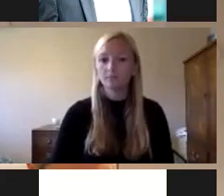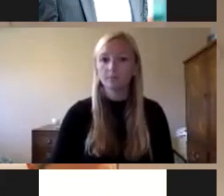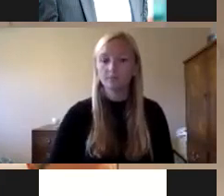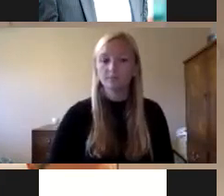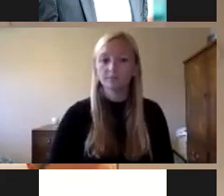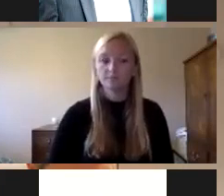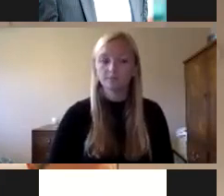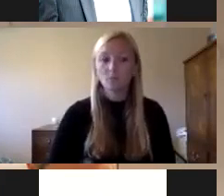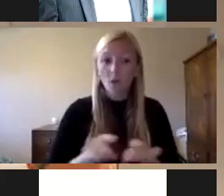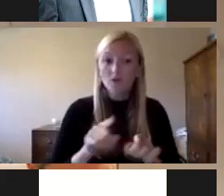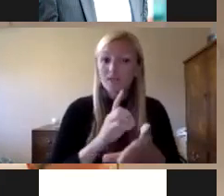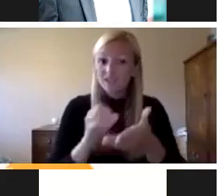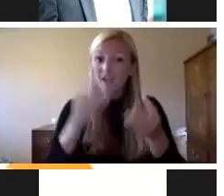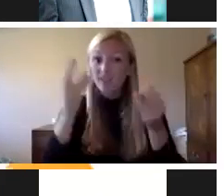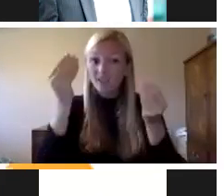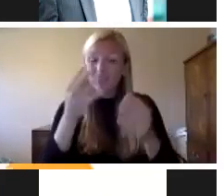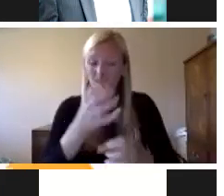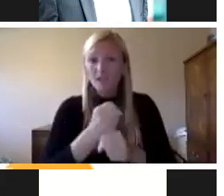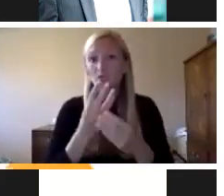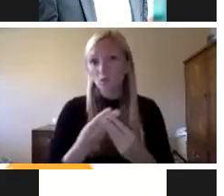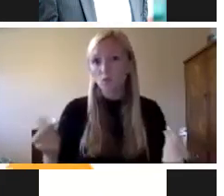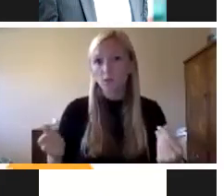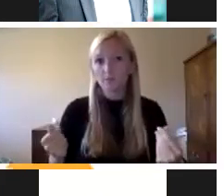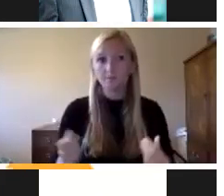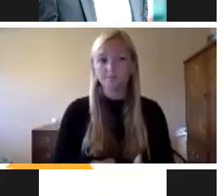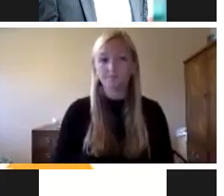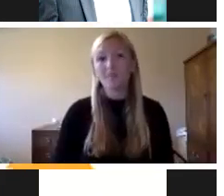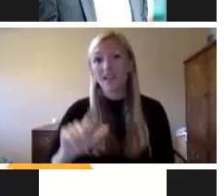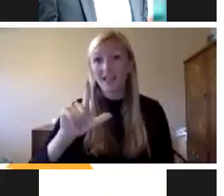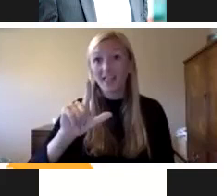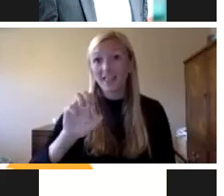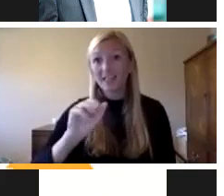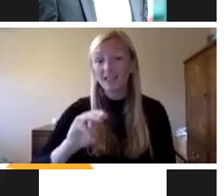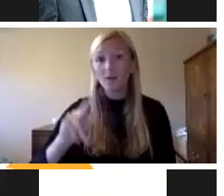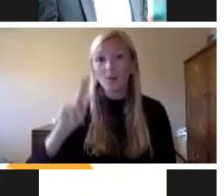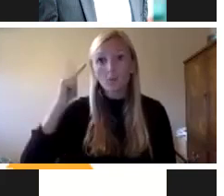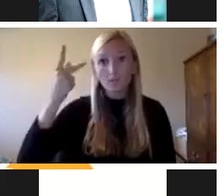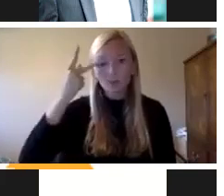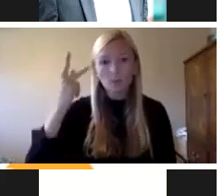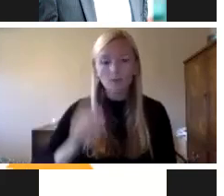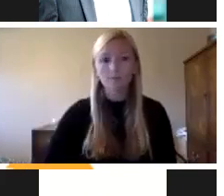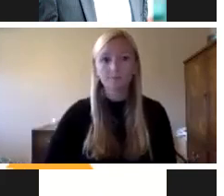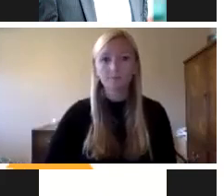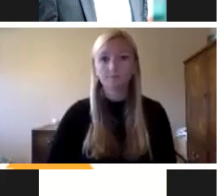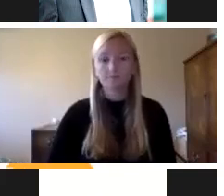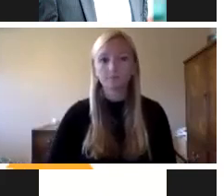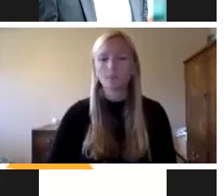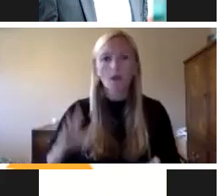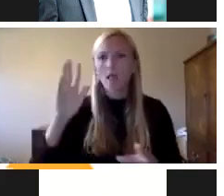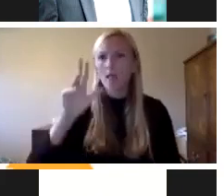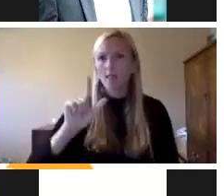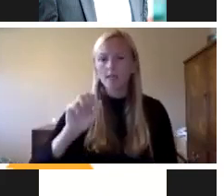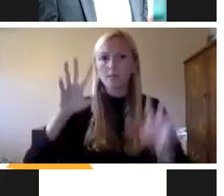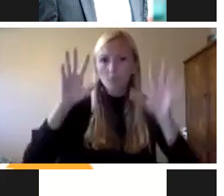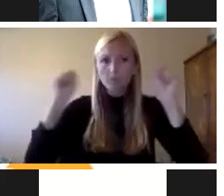We also use design thinking to get the right solutions. Lean principles, anyone who's done Lean in the past or hasn't done it, simply means